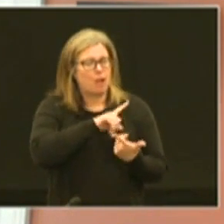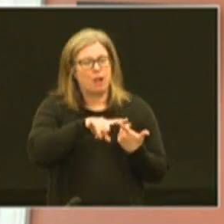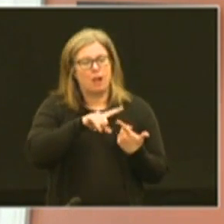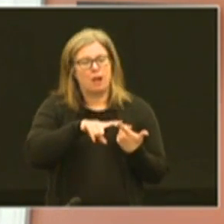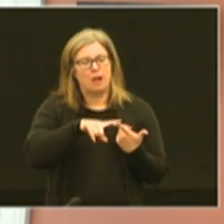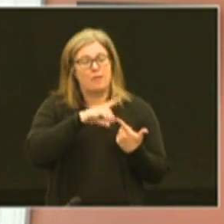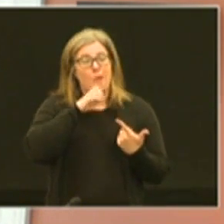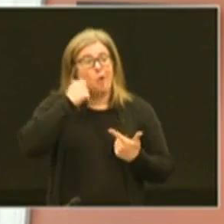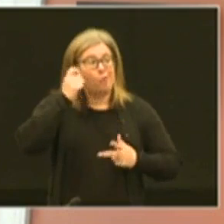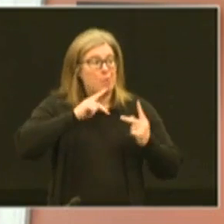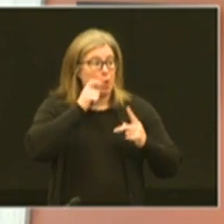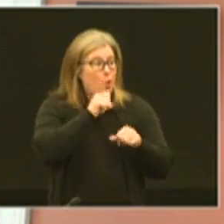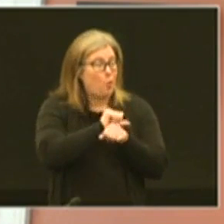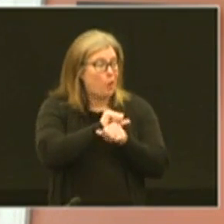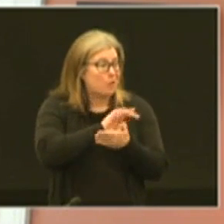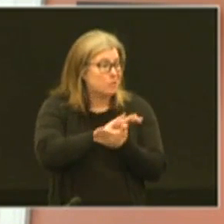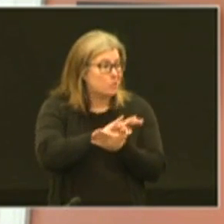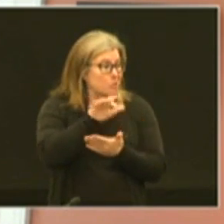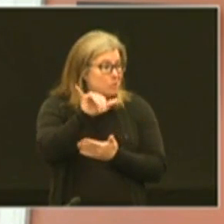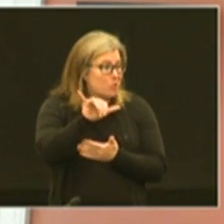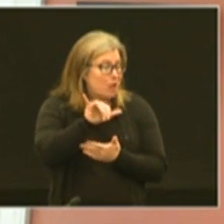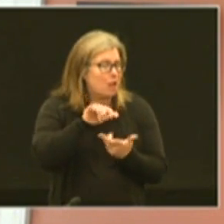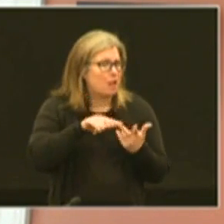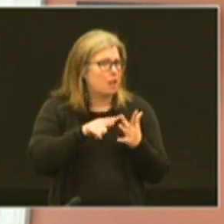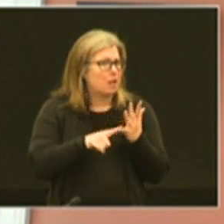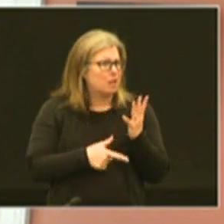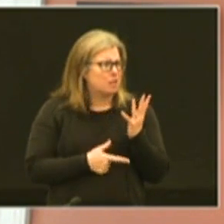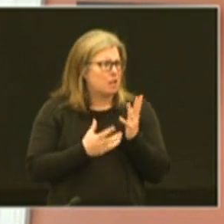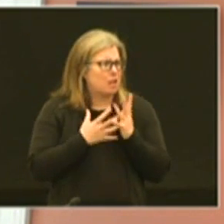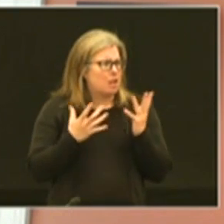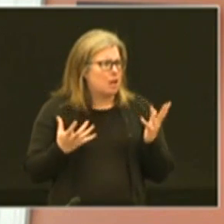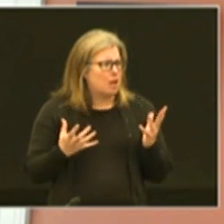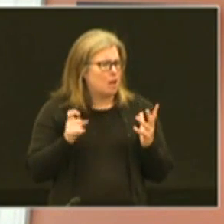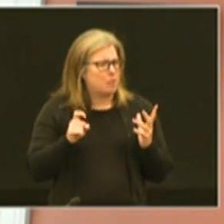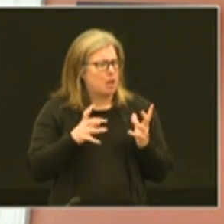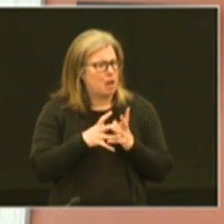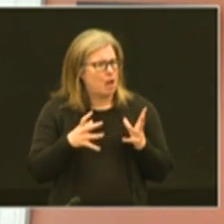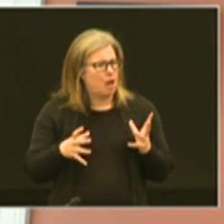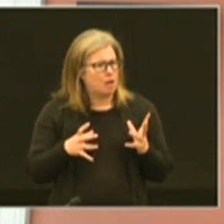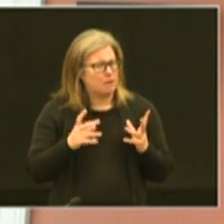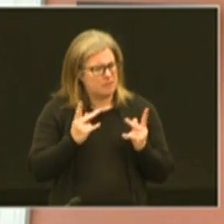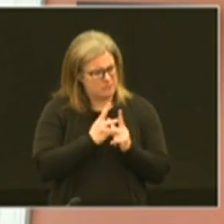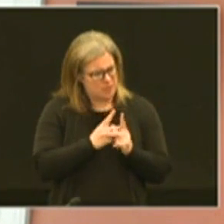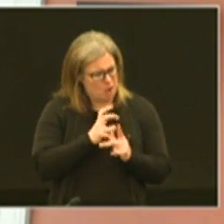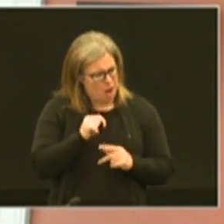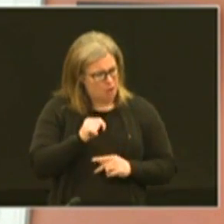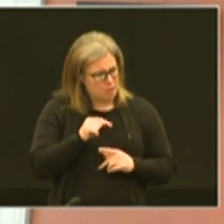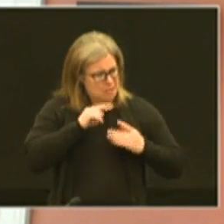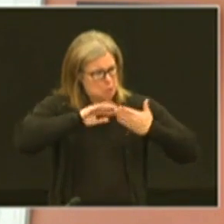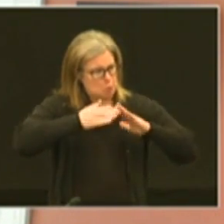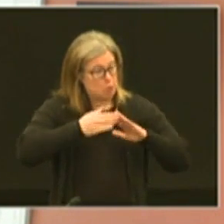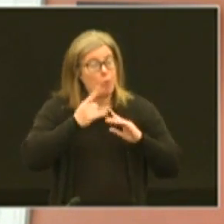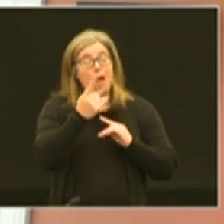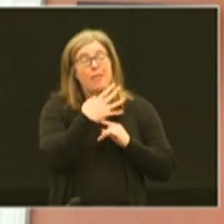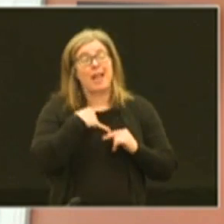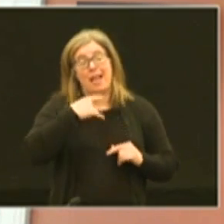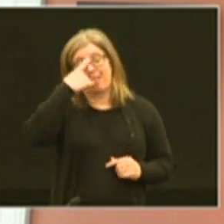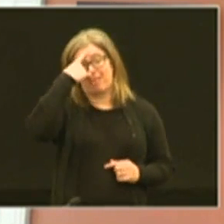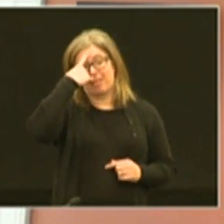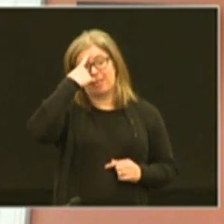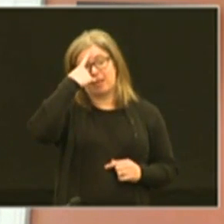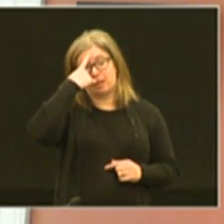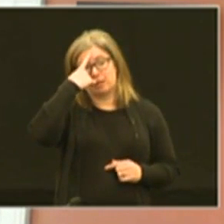got older people that work in the schools as well so there's going to just be have to be a whole lot we're going to figure out here as a community but one thing i think